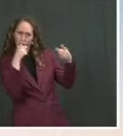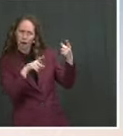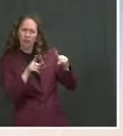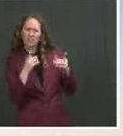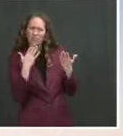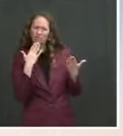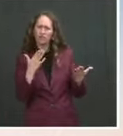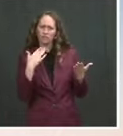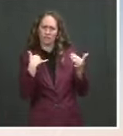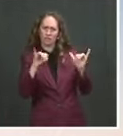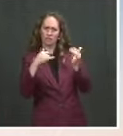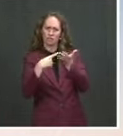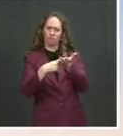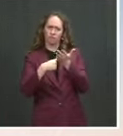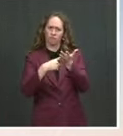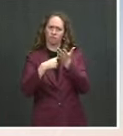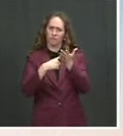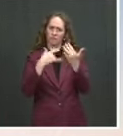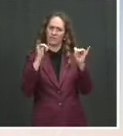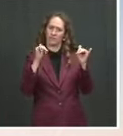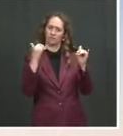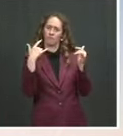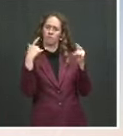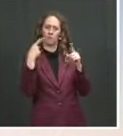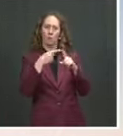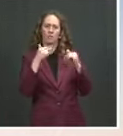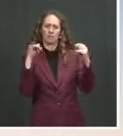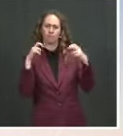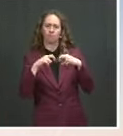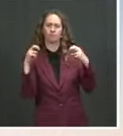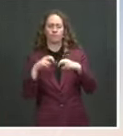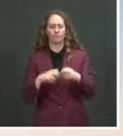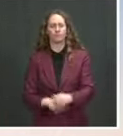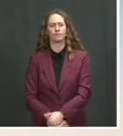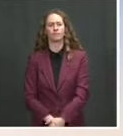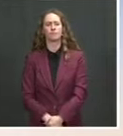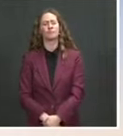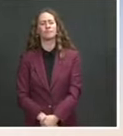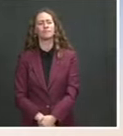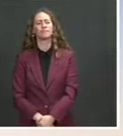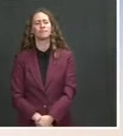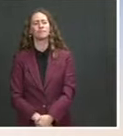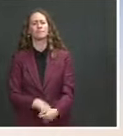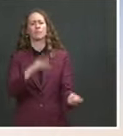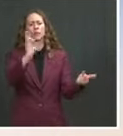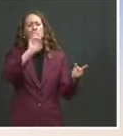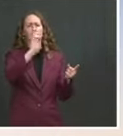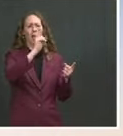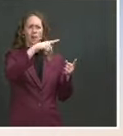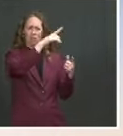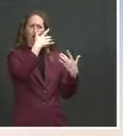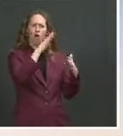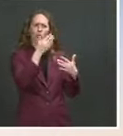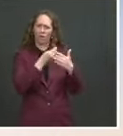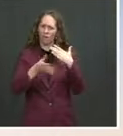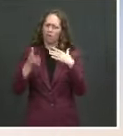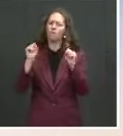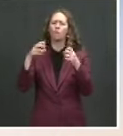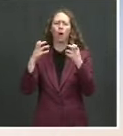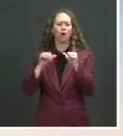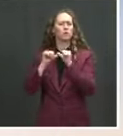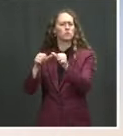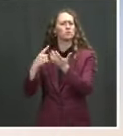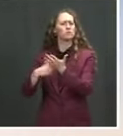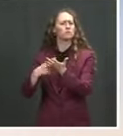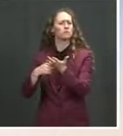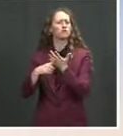partners, but also with a number of Republicans. That's a good sign. At the same time, the House is moving forward with marking up key